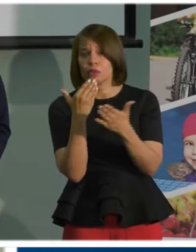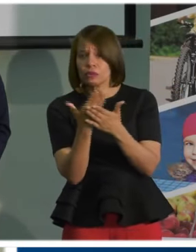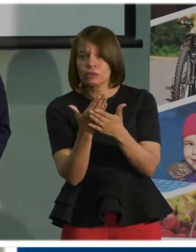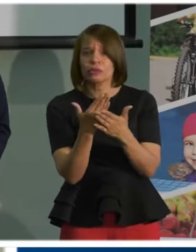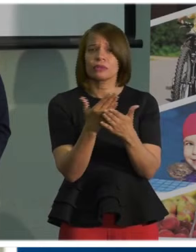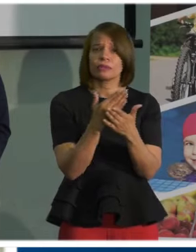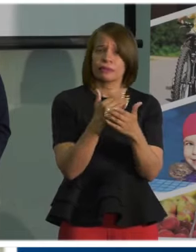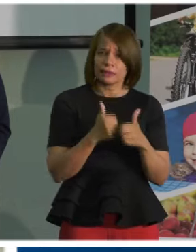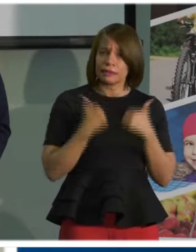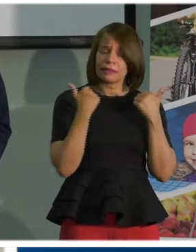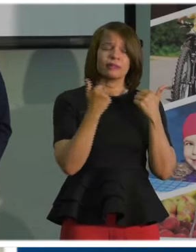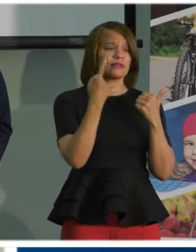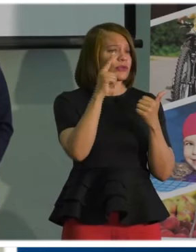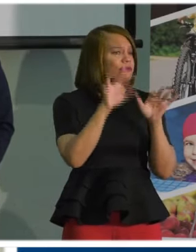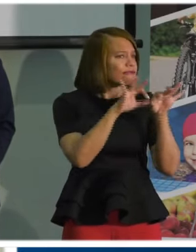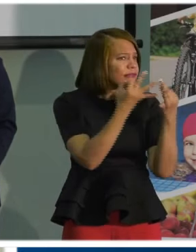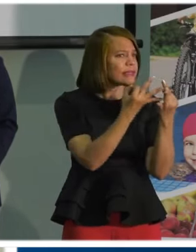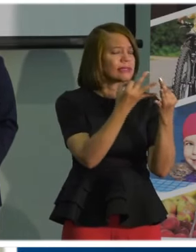and our neighbors.